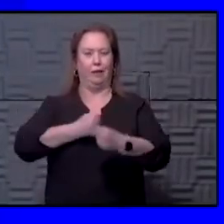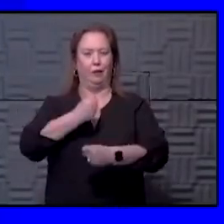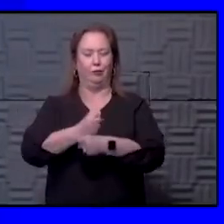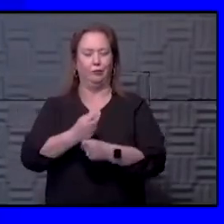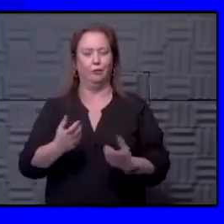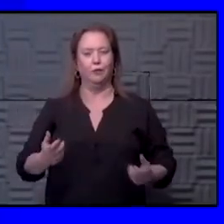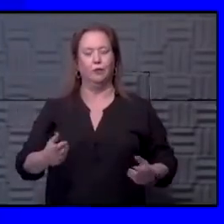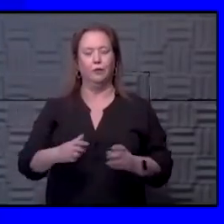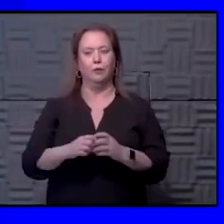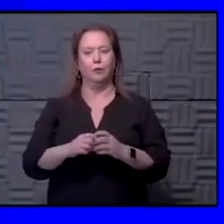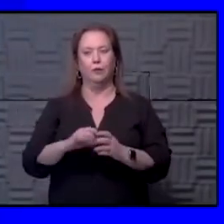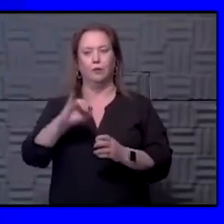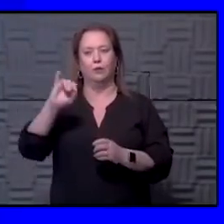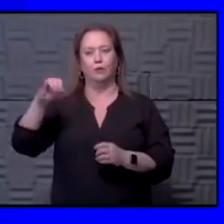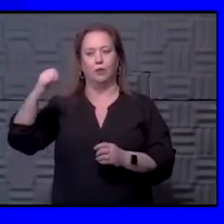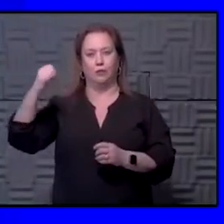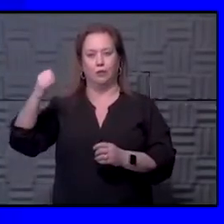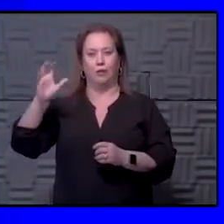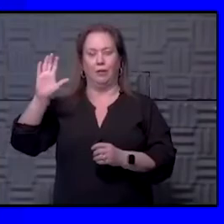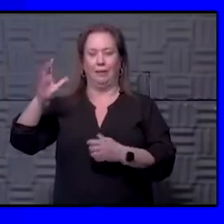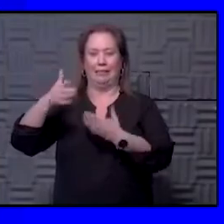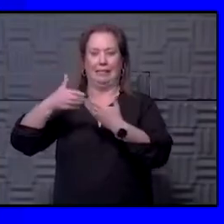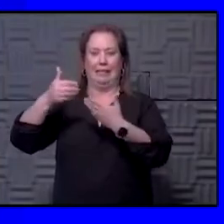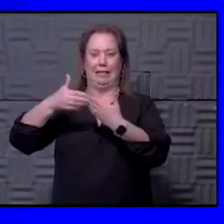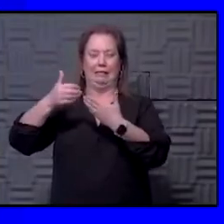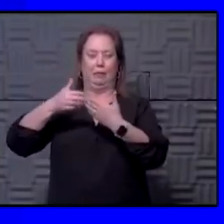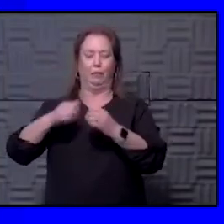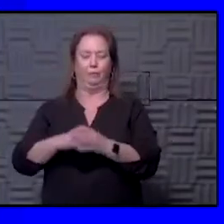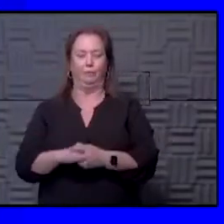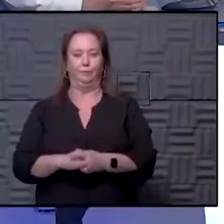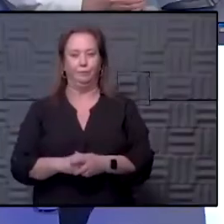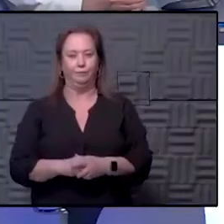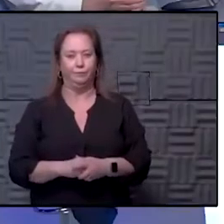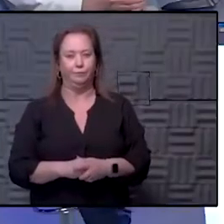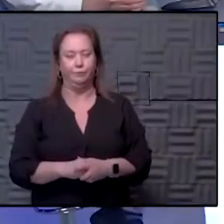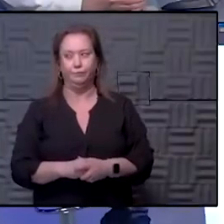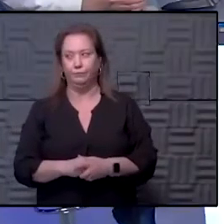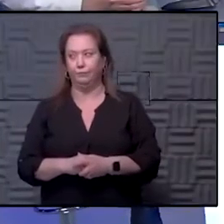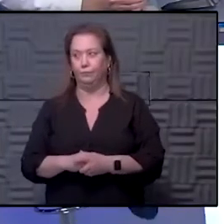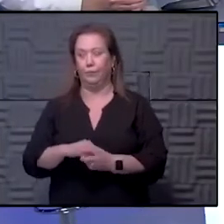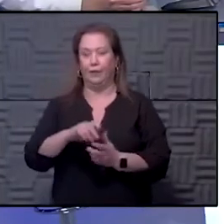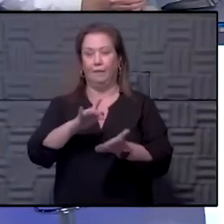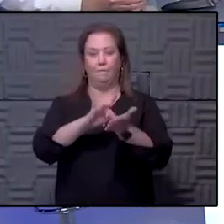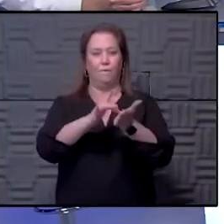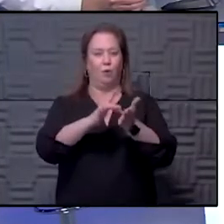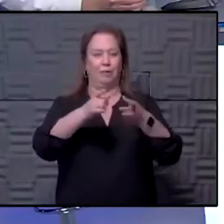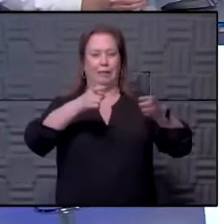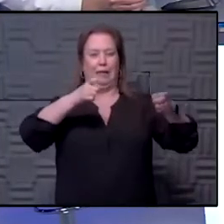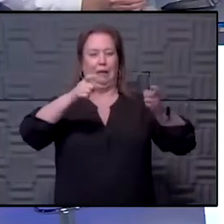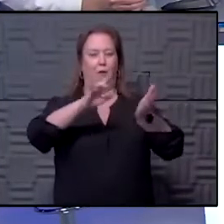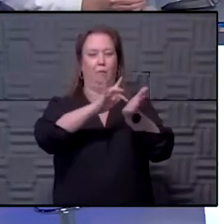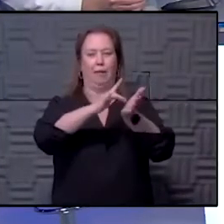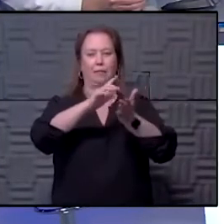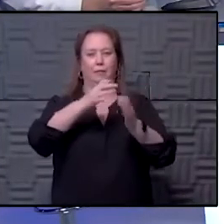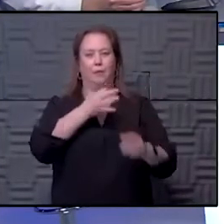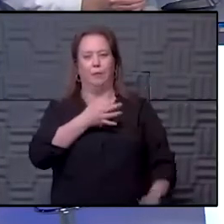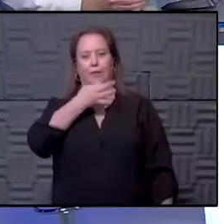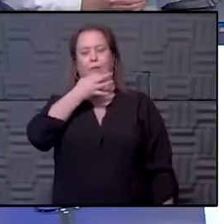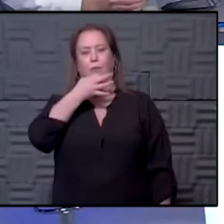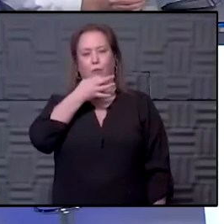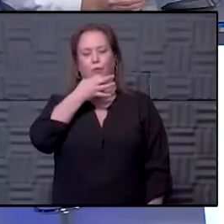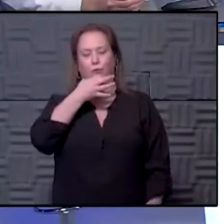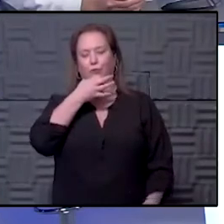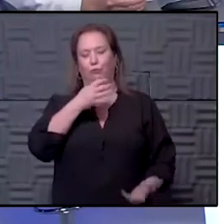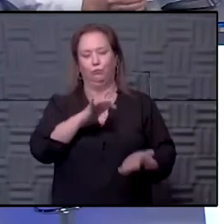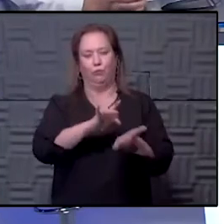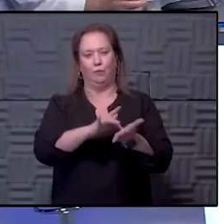So, and I think, again, Johnson & Johnson makes that a lot easier to do. But I don't have a concern. know, pharmacies handle medications all the time. They're experts at it. So I think